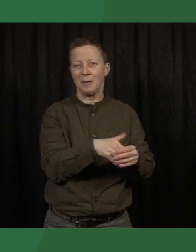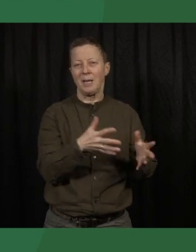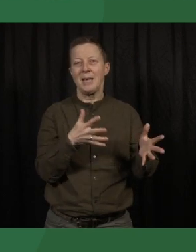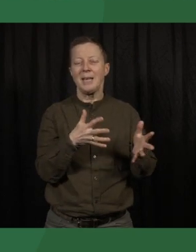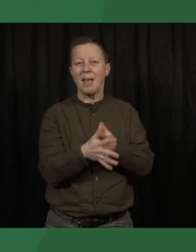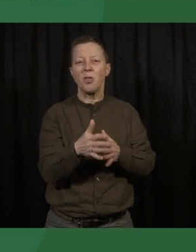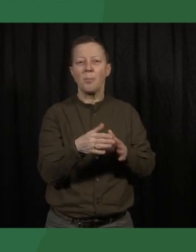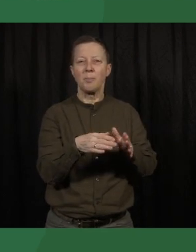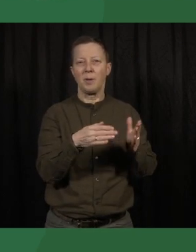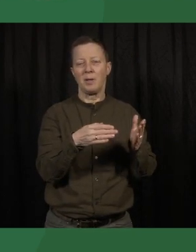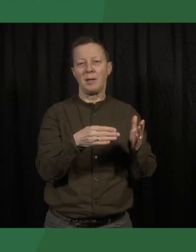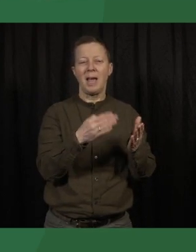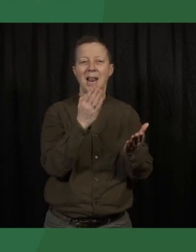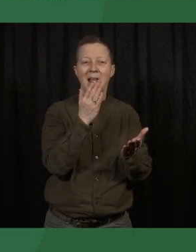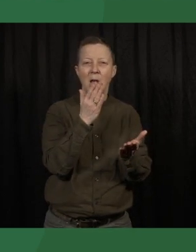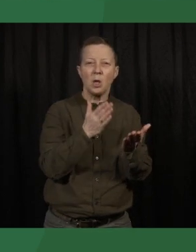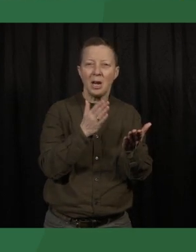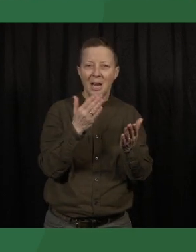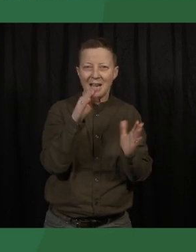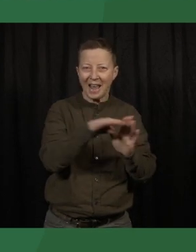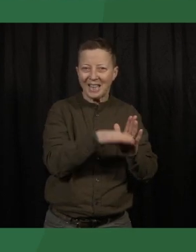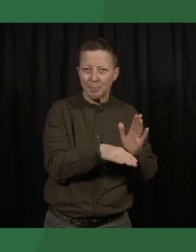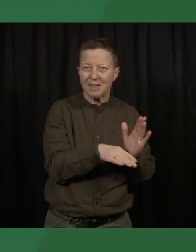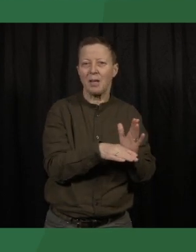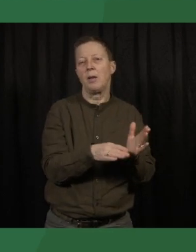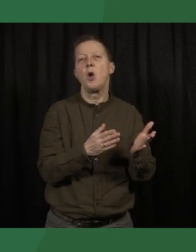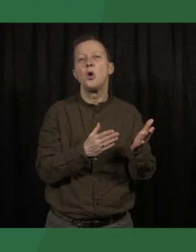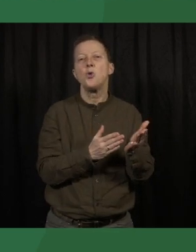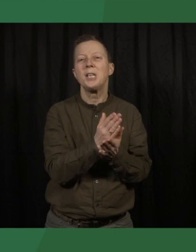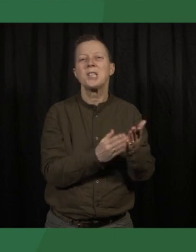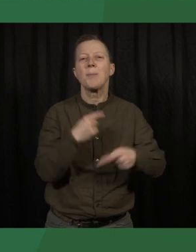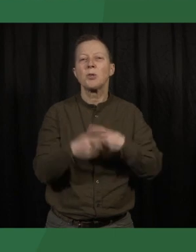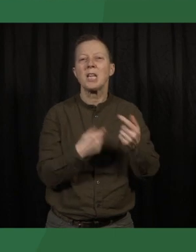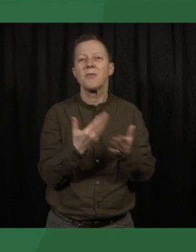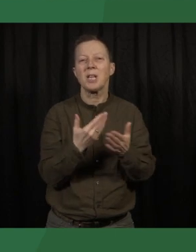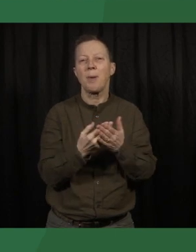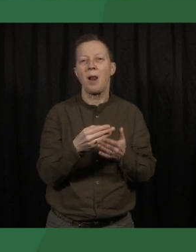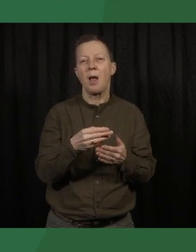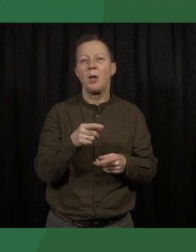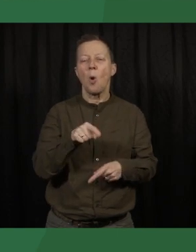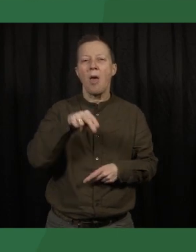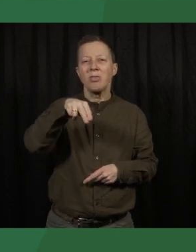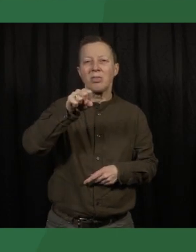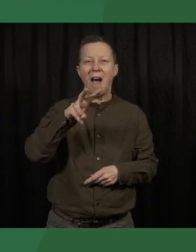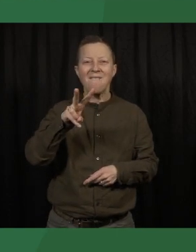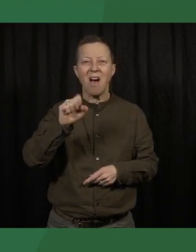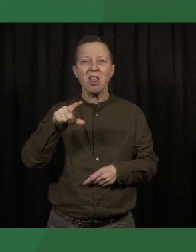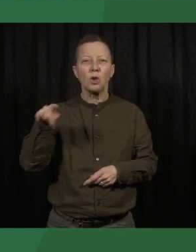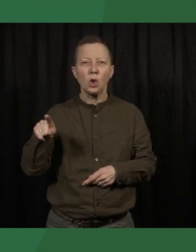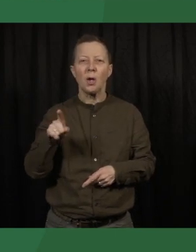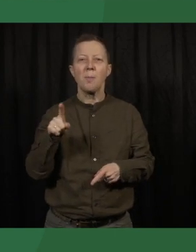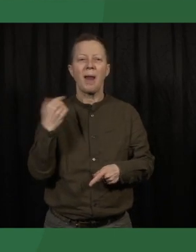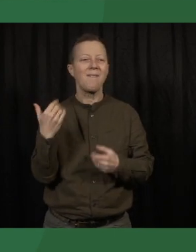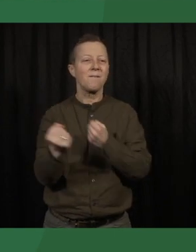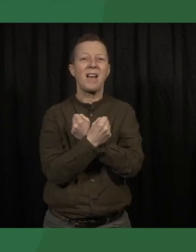legitimate legal processes. Take, example, the silencing of Navalny, who was imprisoned under